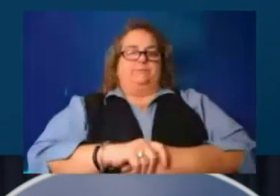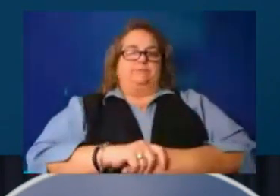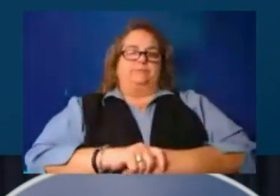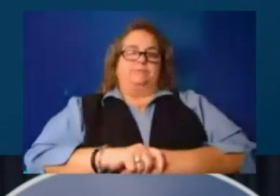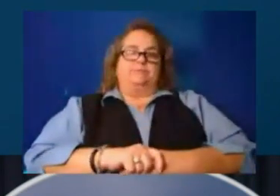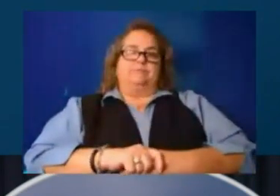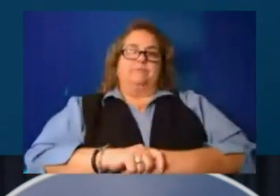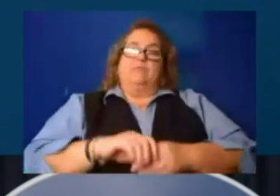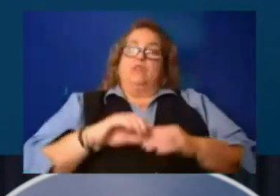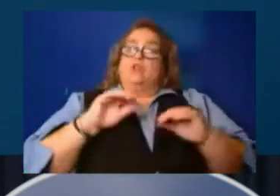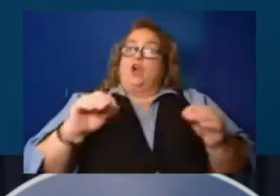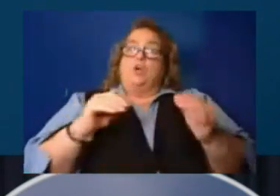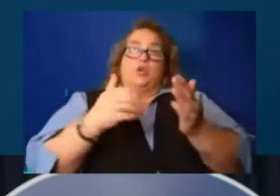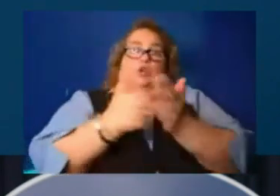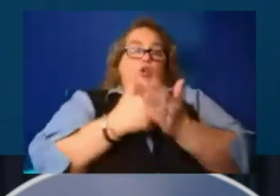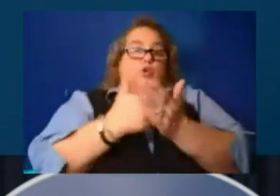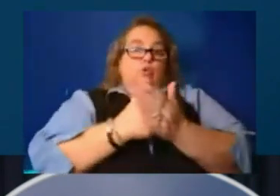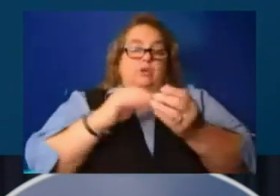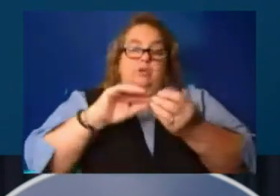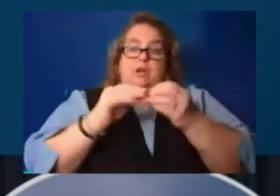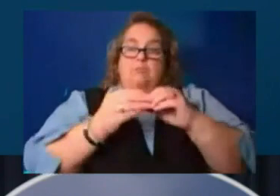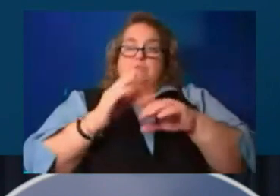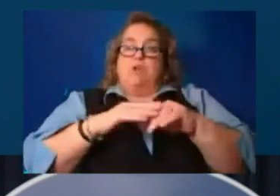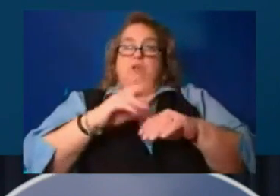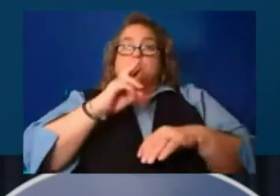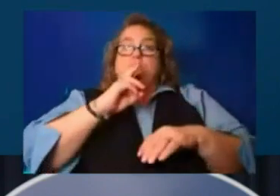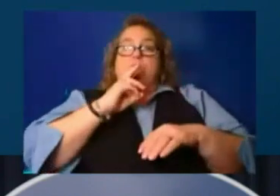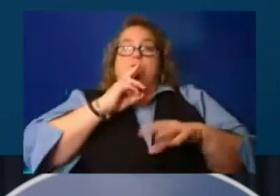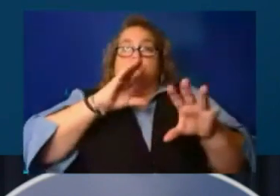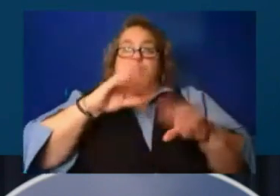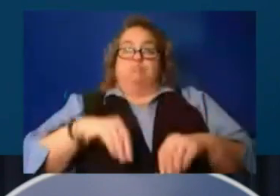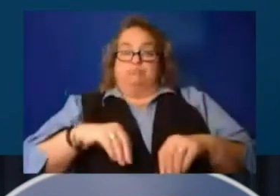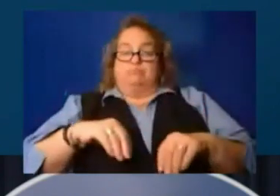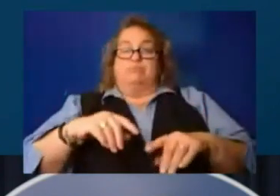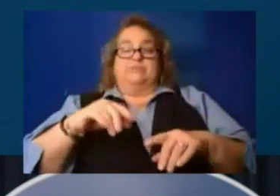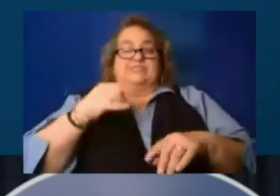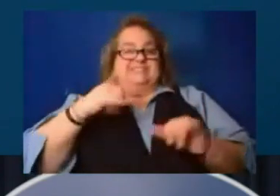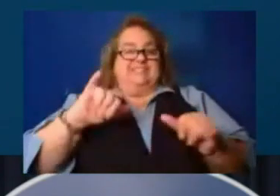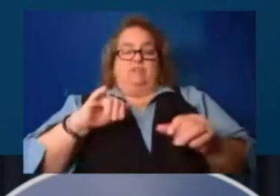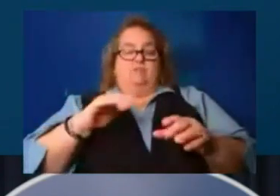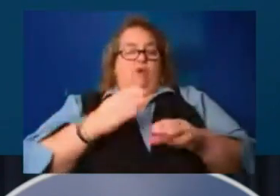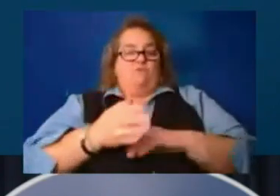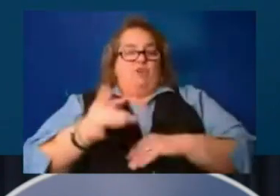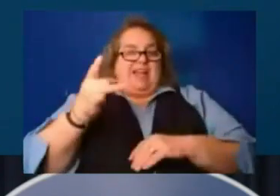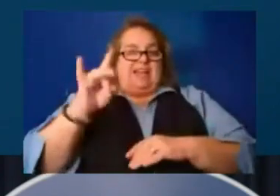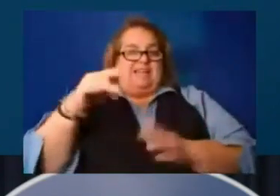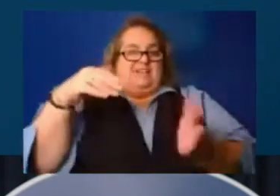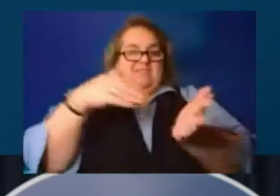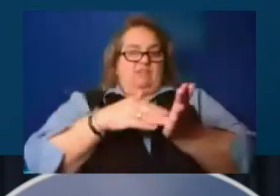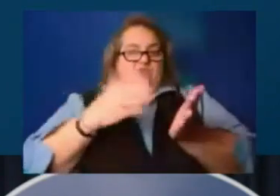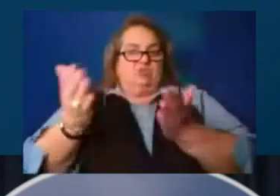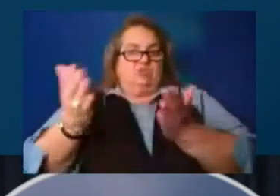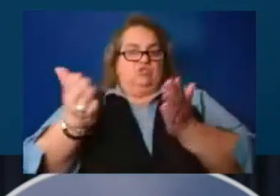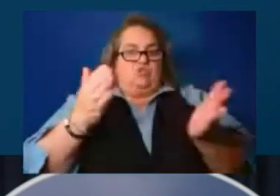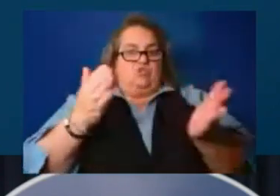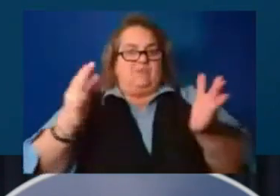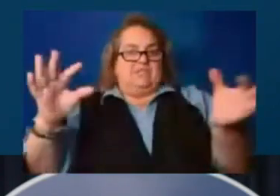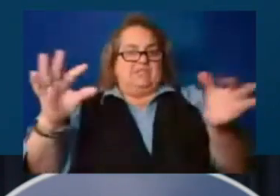numbers on water outages still just over 18,000 service connections without water. Uh,